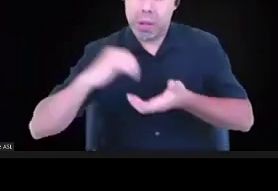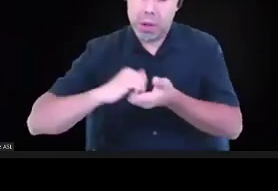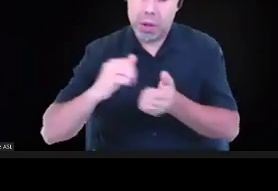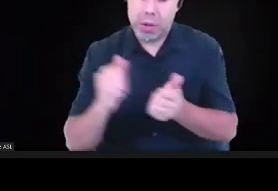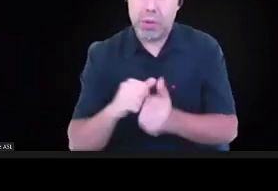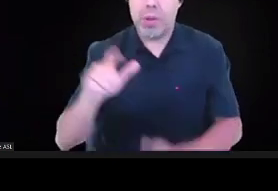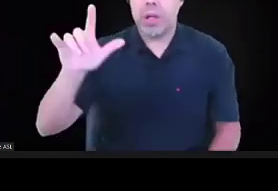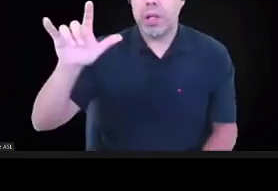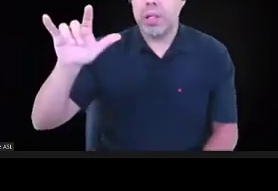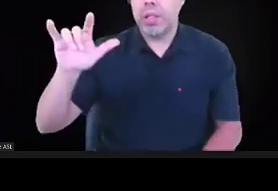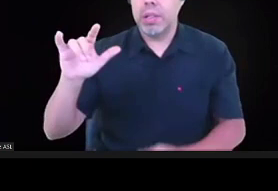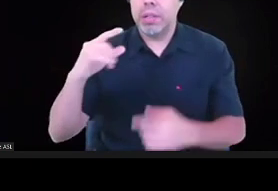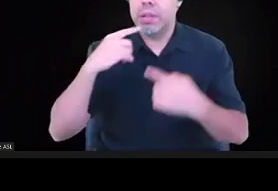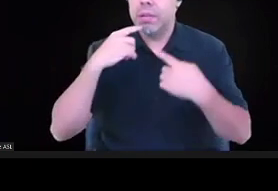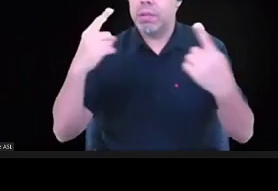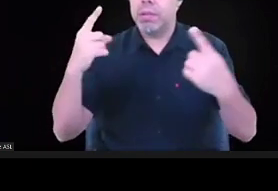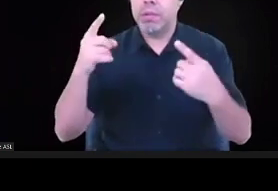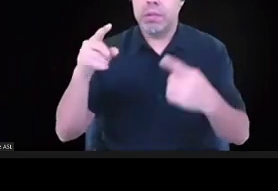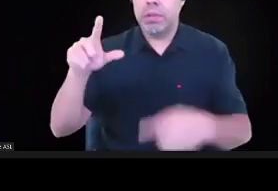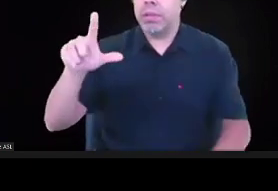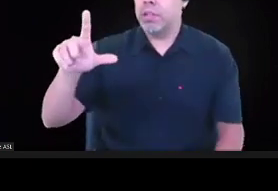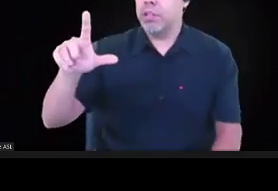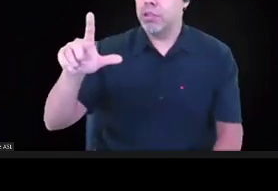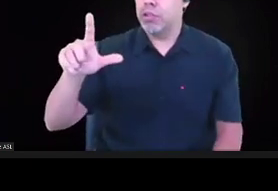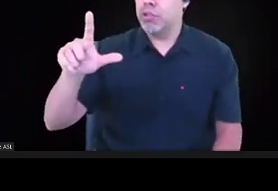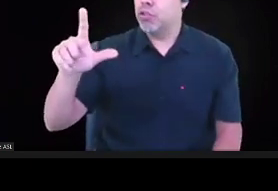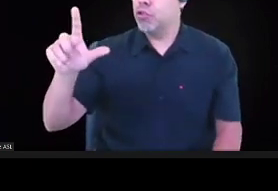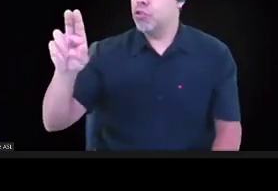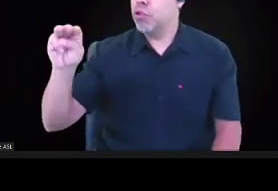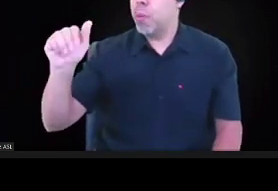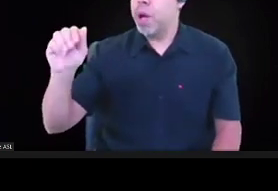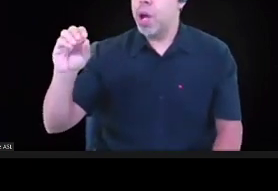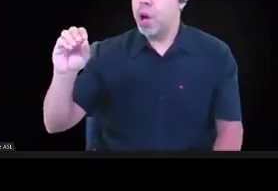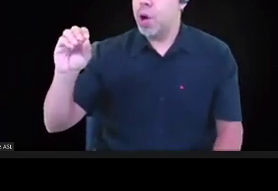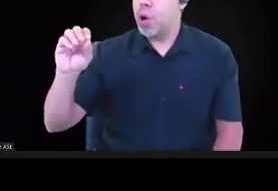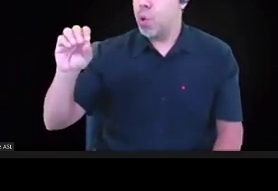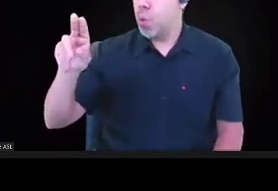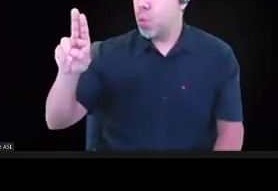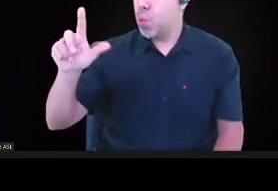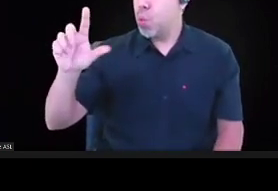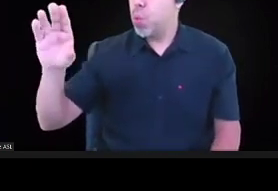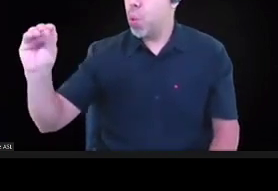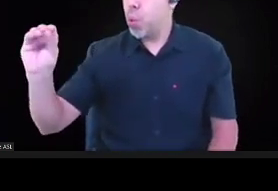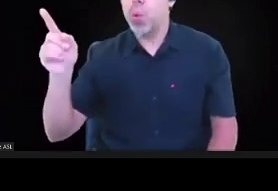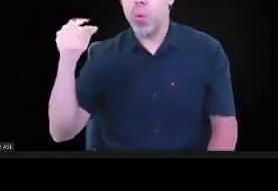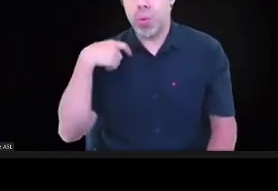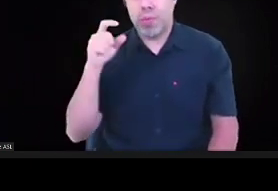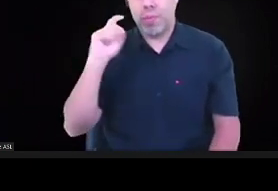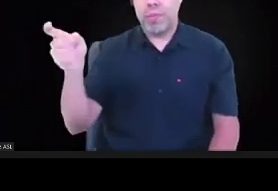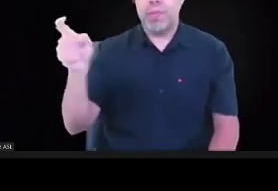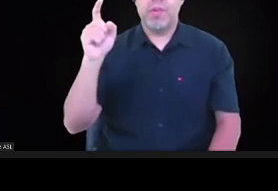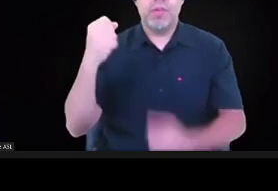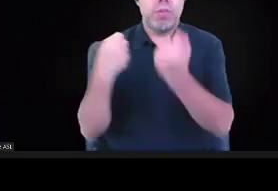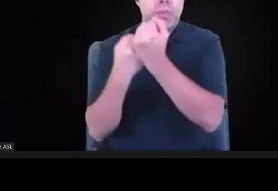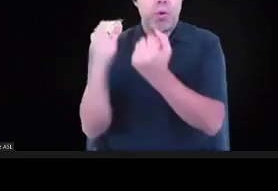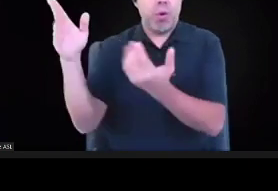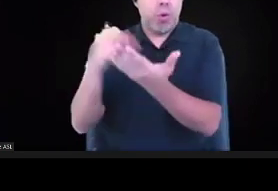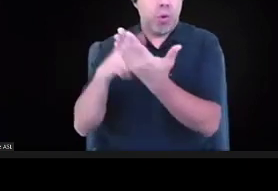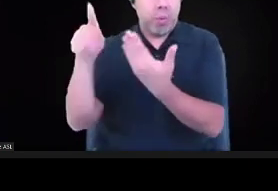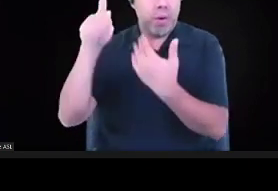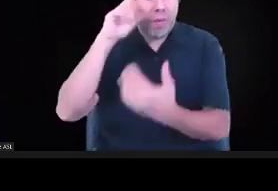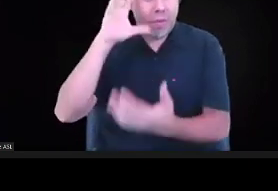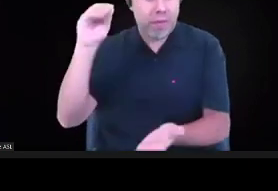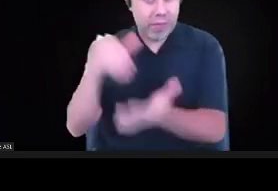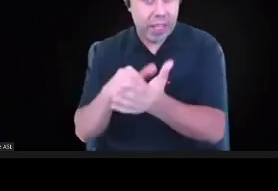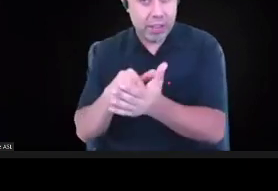Ijeoma Oluo to support her Artist Relief Fund for $50,000. We also invested in Artist Trust, another $50,000